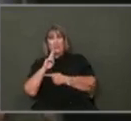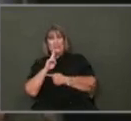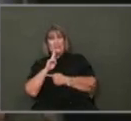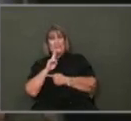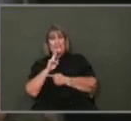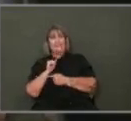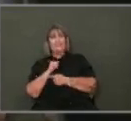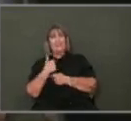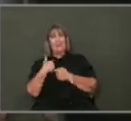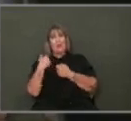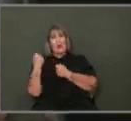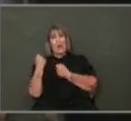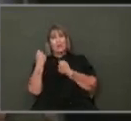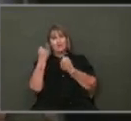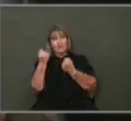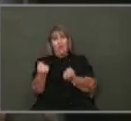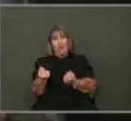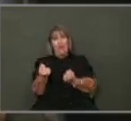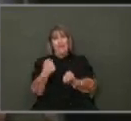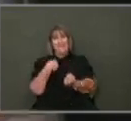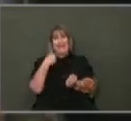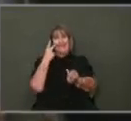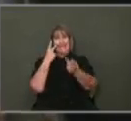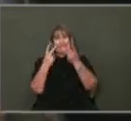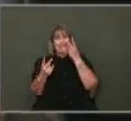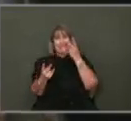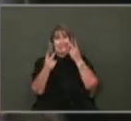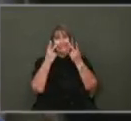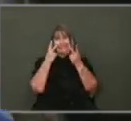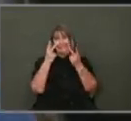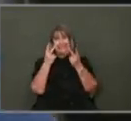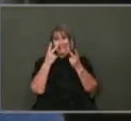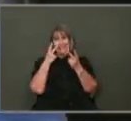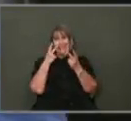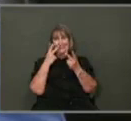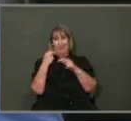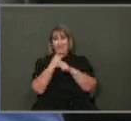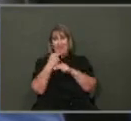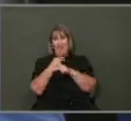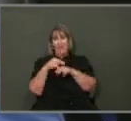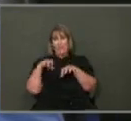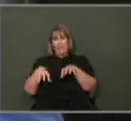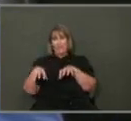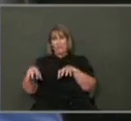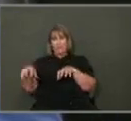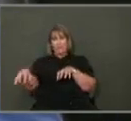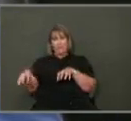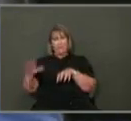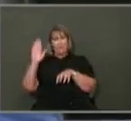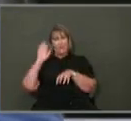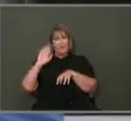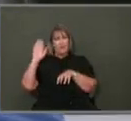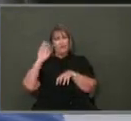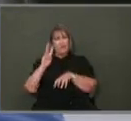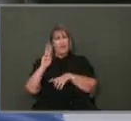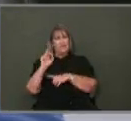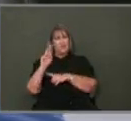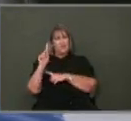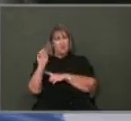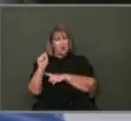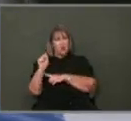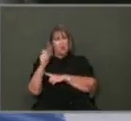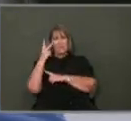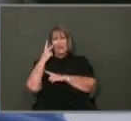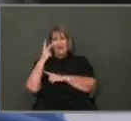back to Houston, I see on the side of the highway where they used to have the wards and stuff. They've got like three